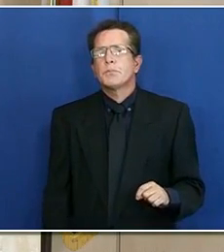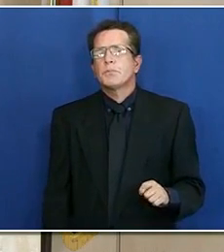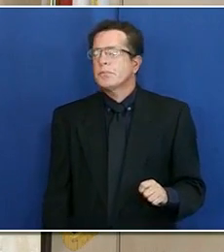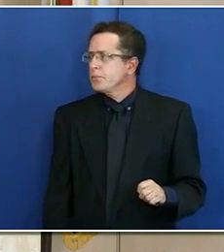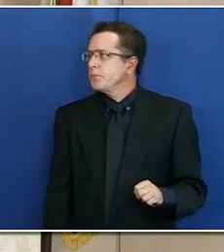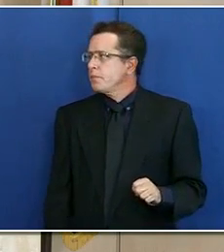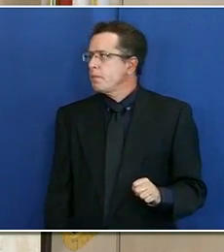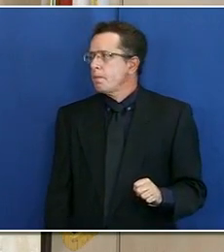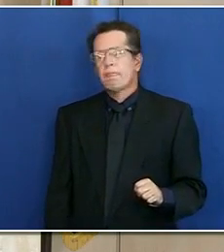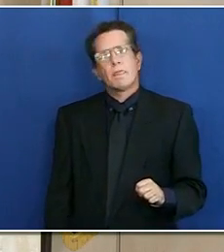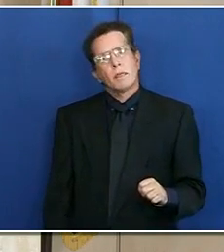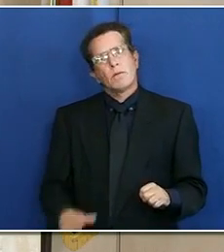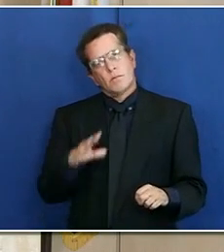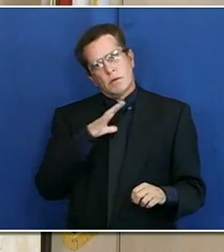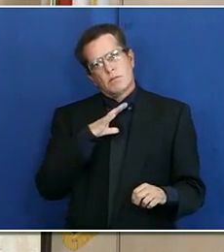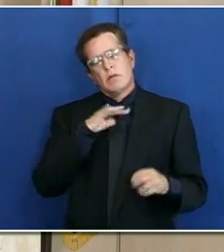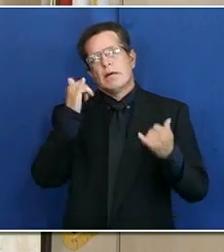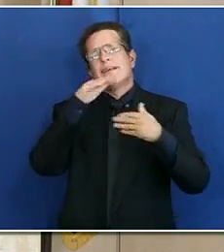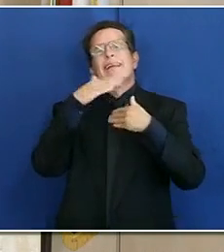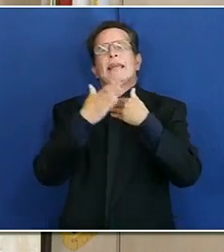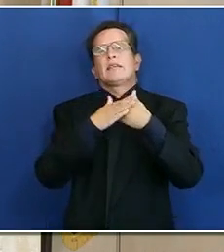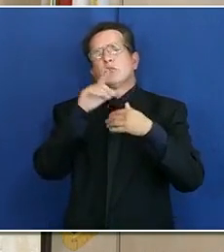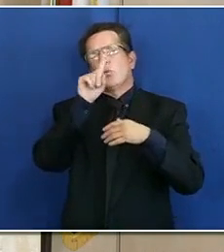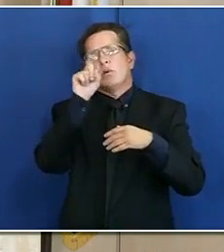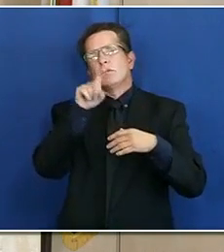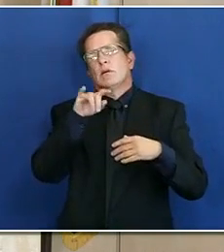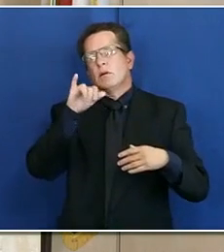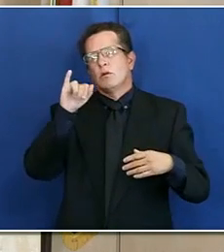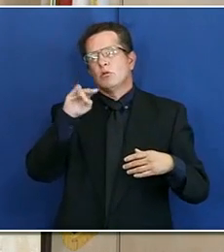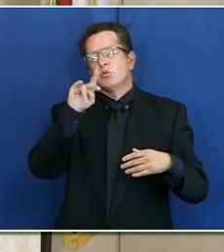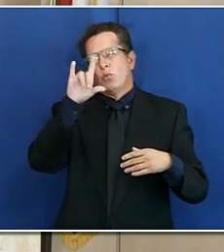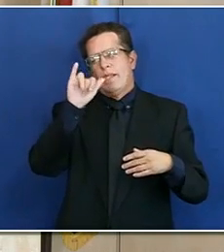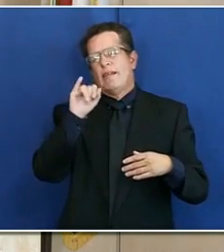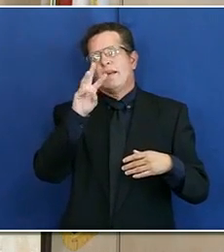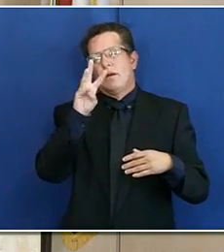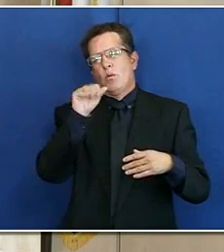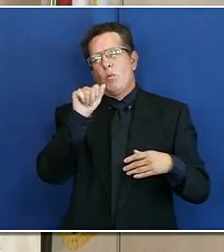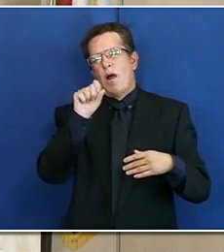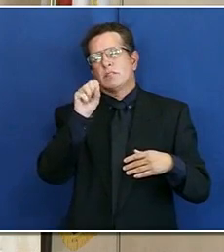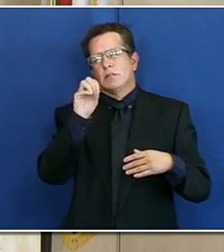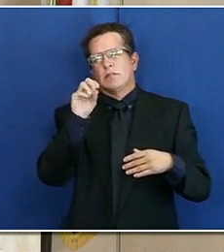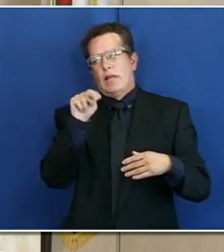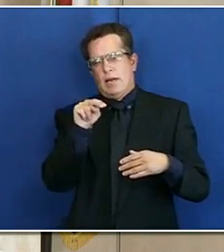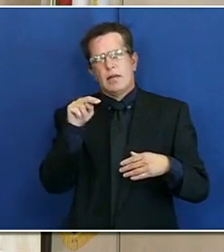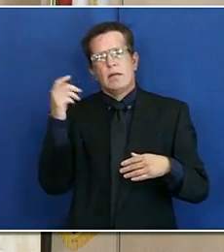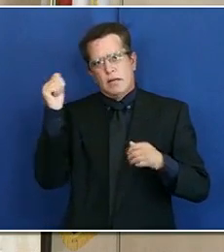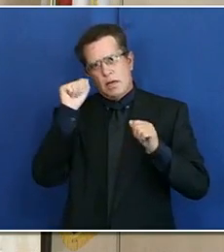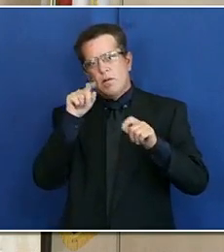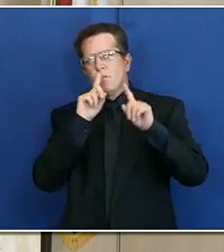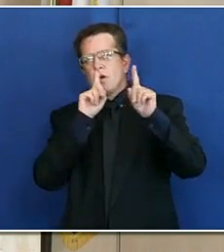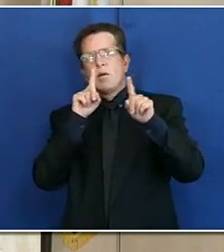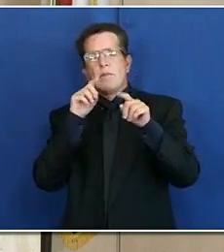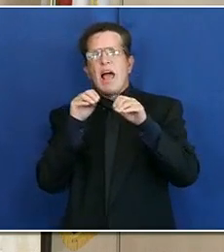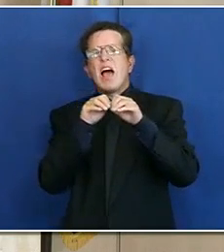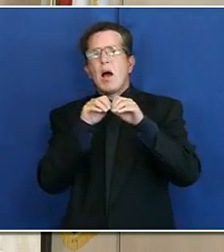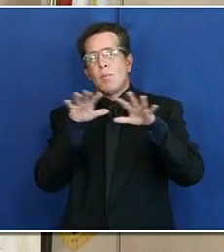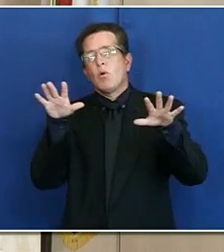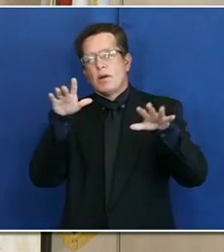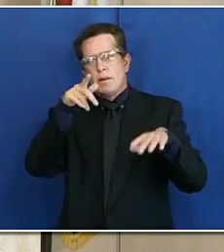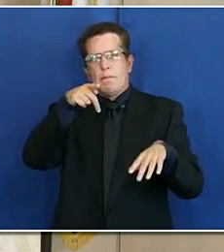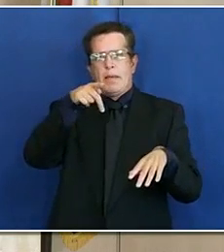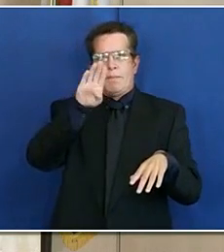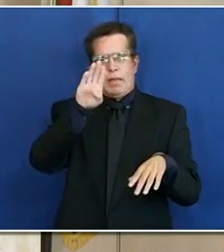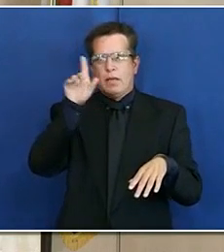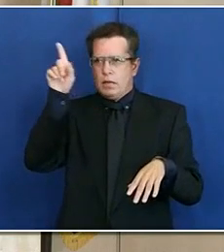Okay, this next question is from Julie Watson at the AP. Can you talk about outbreaks in restaurants, restaurant